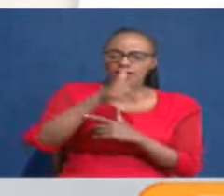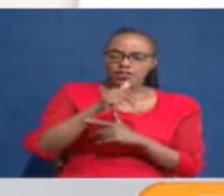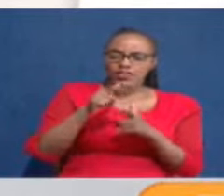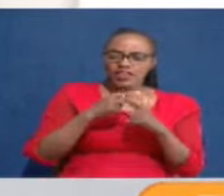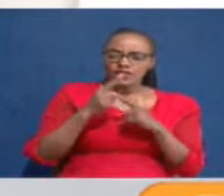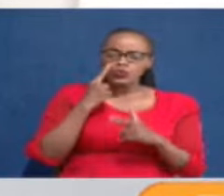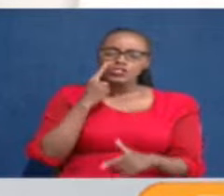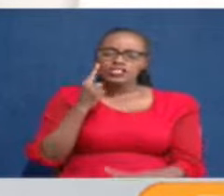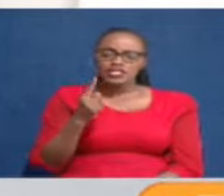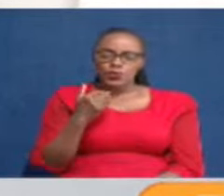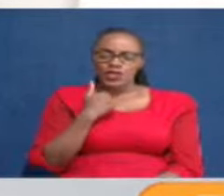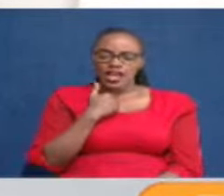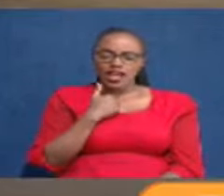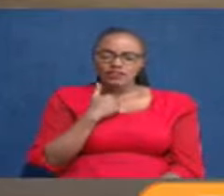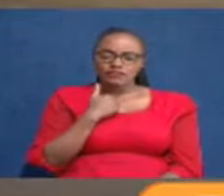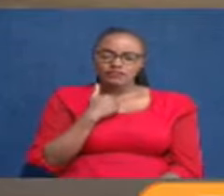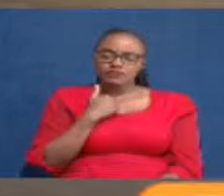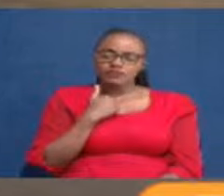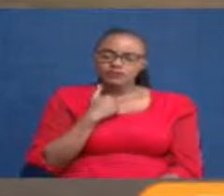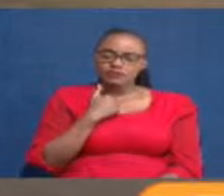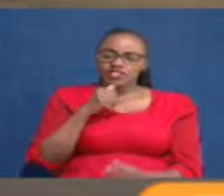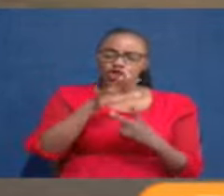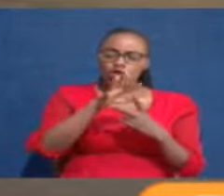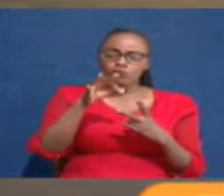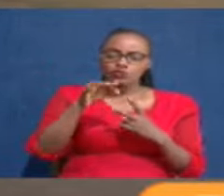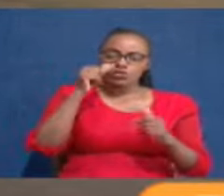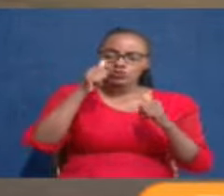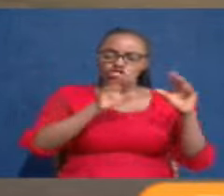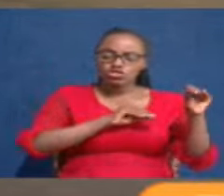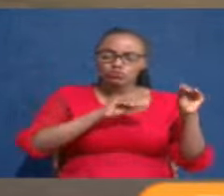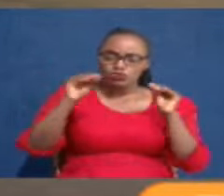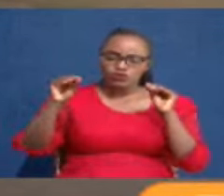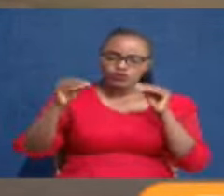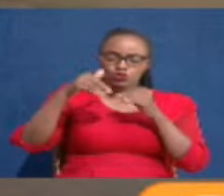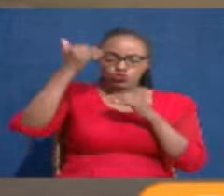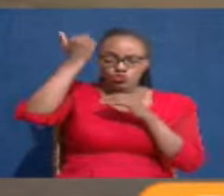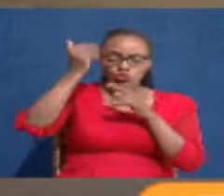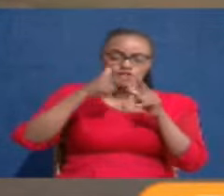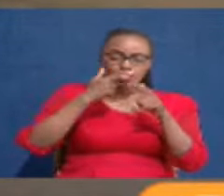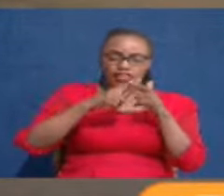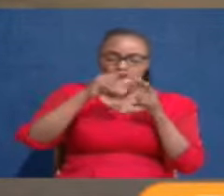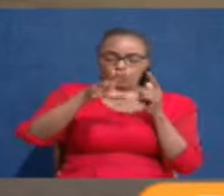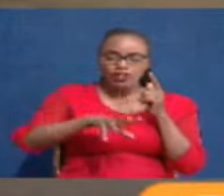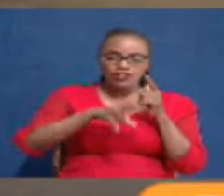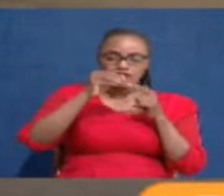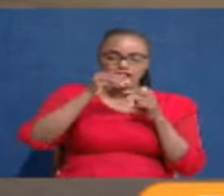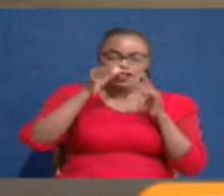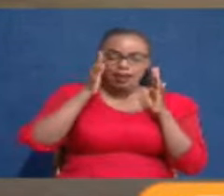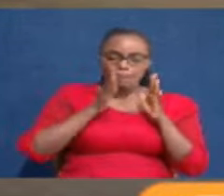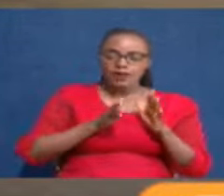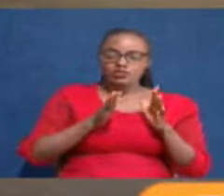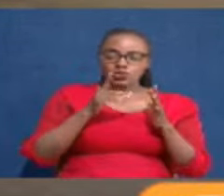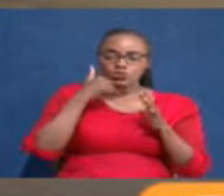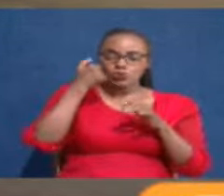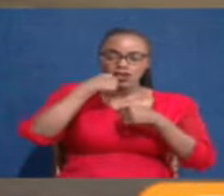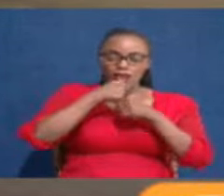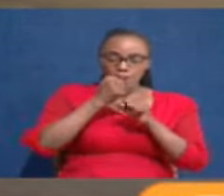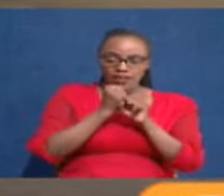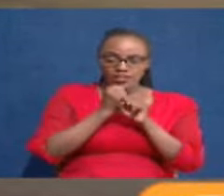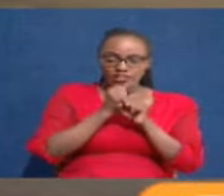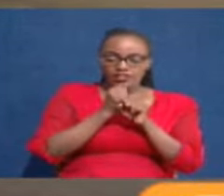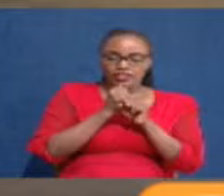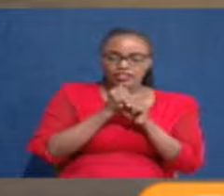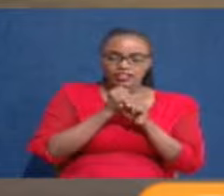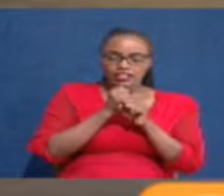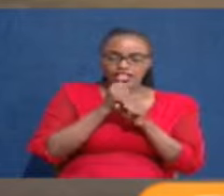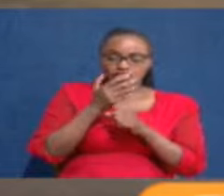to court and say,